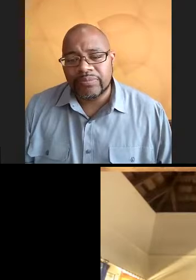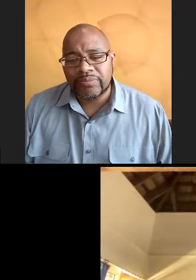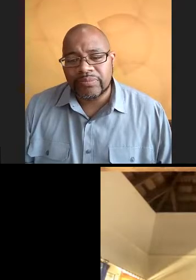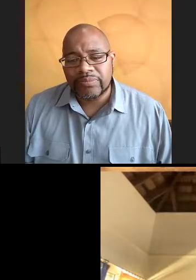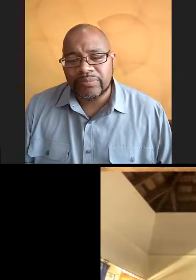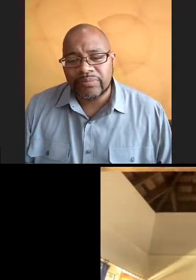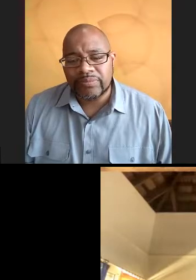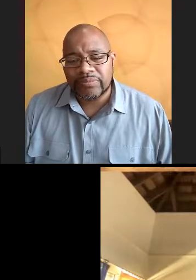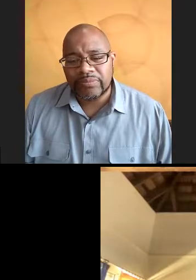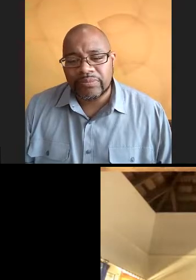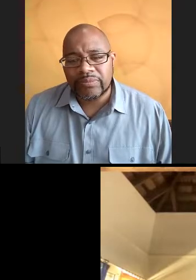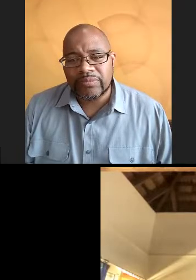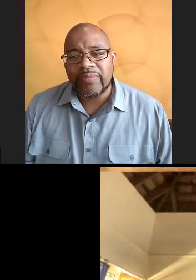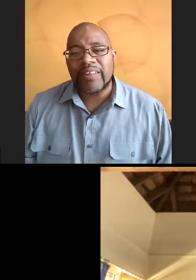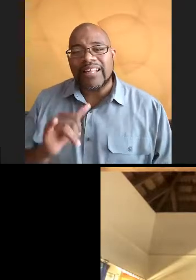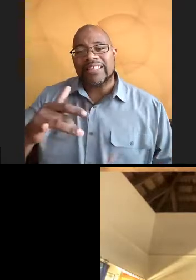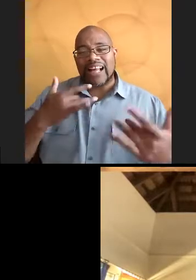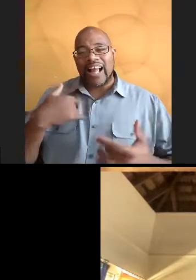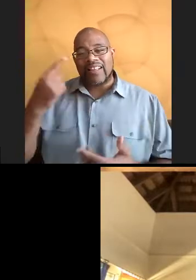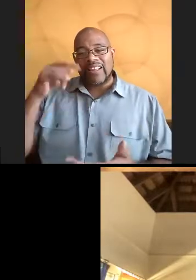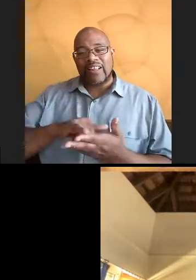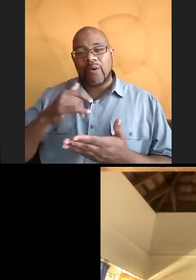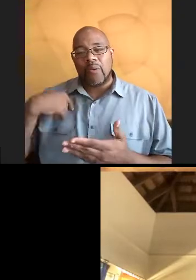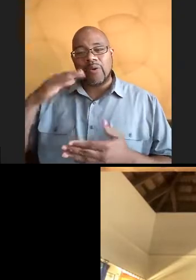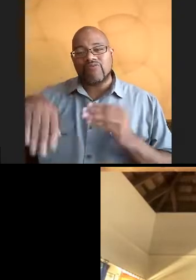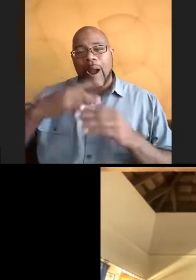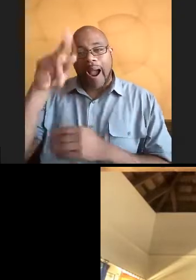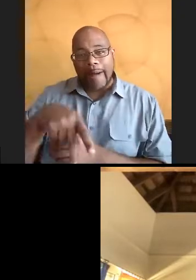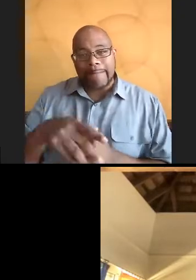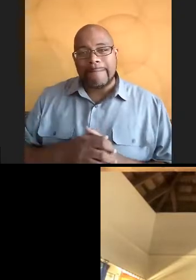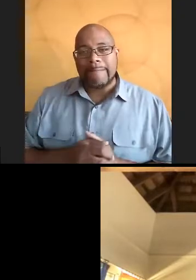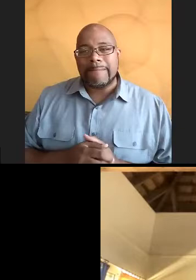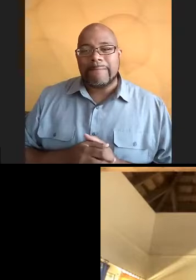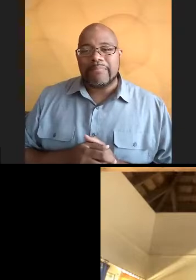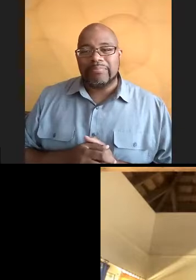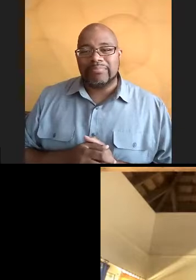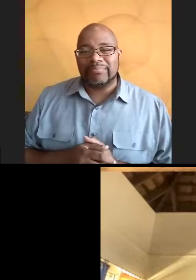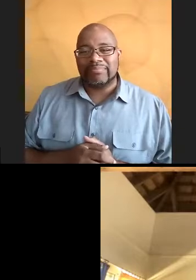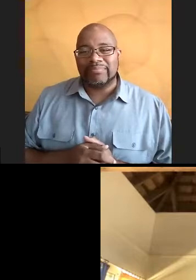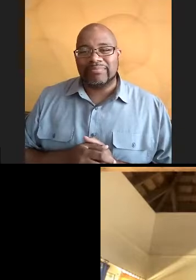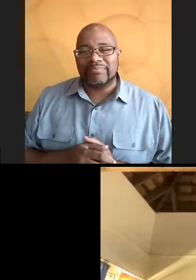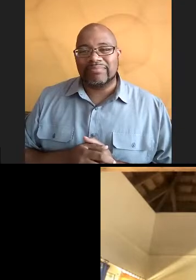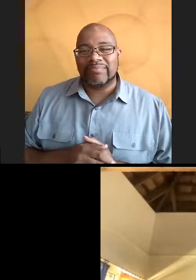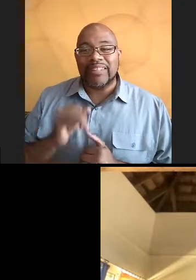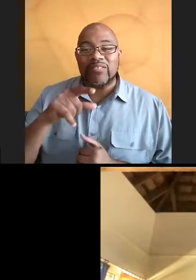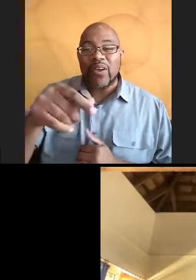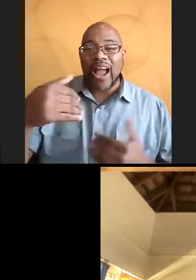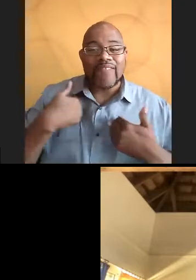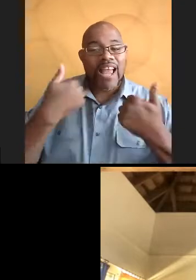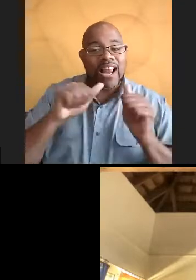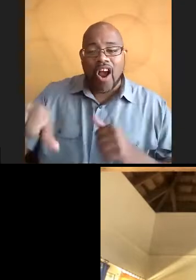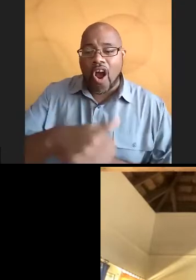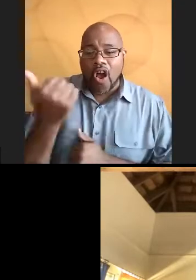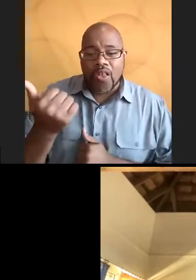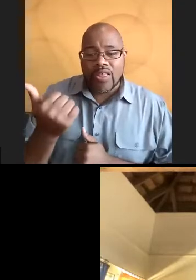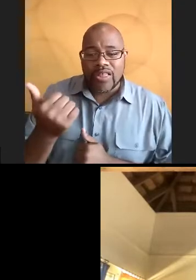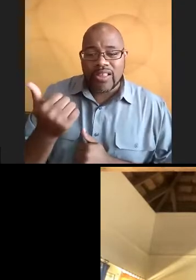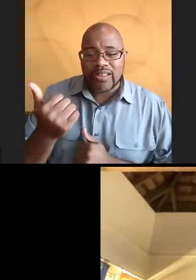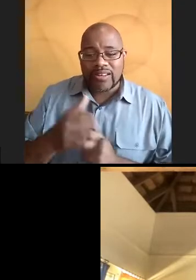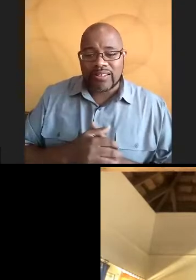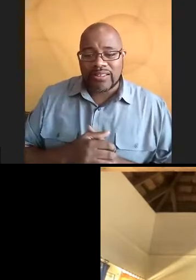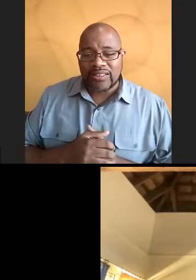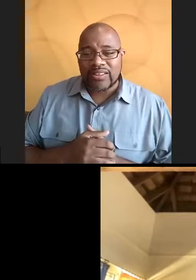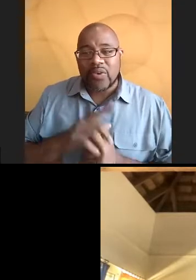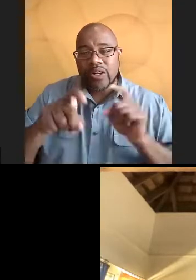Yeah, well, this is exciting. I think we're going to wrap it up. If you have any other, Maddie, do you have any other